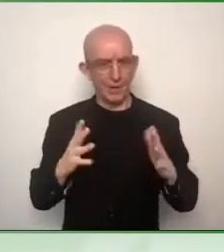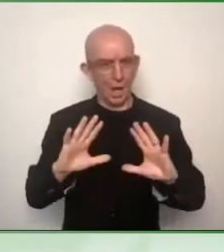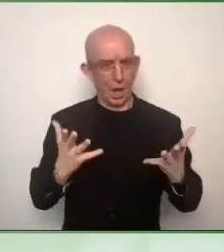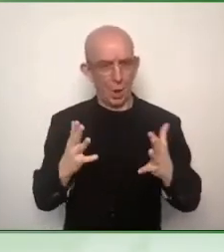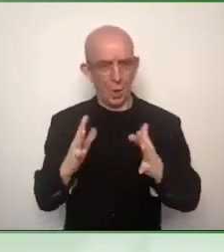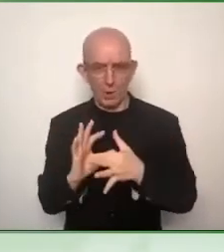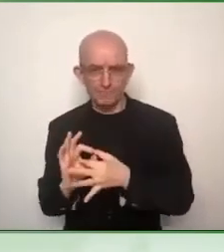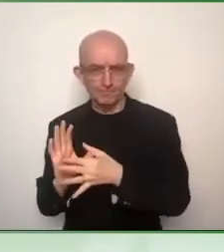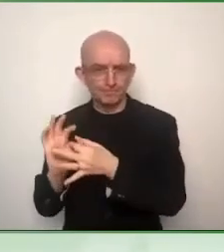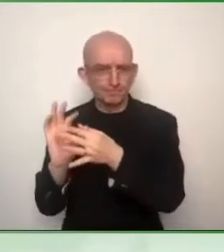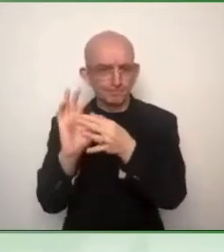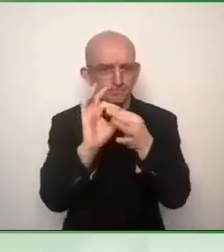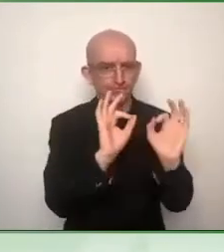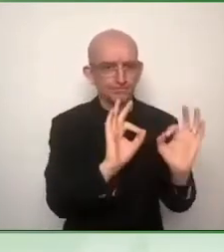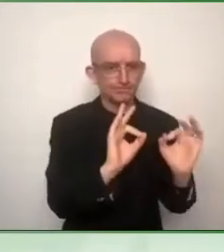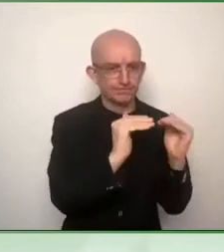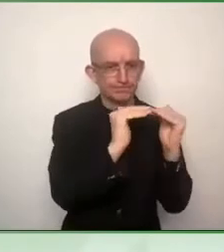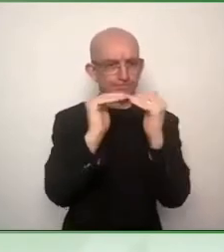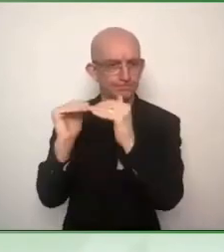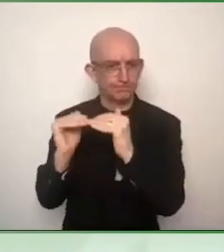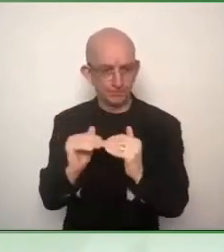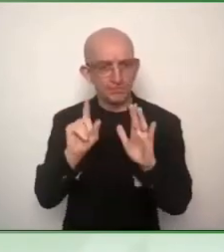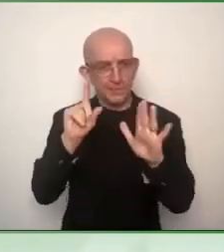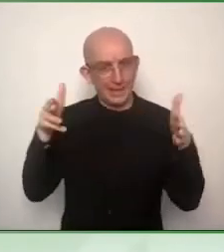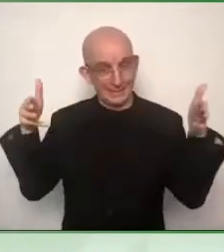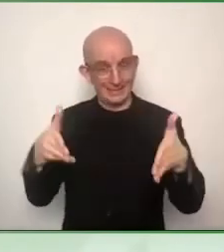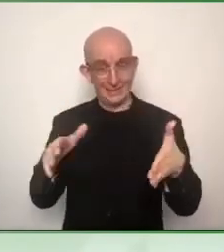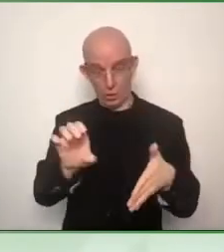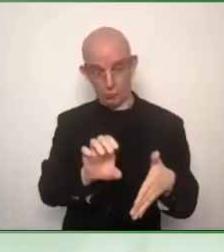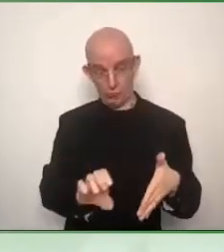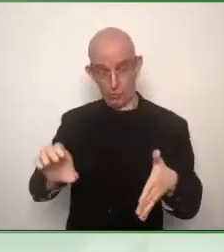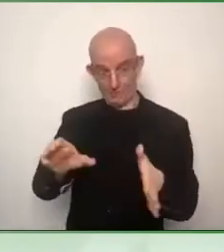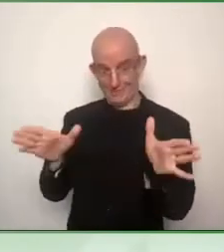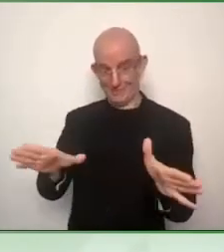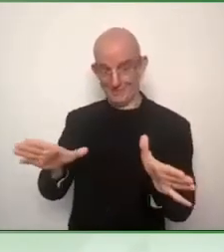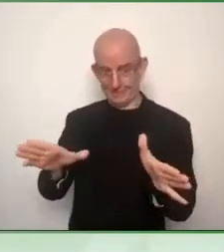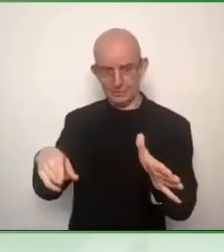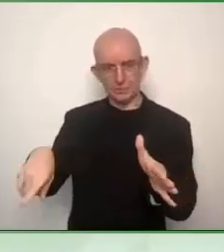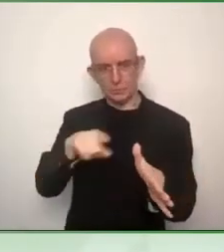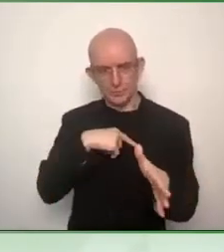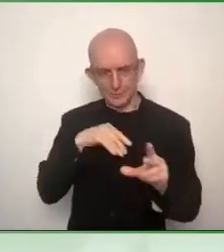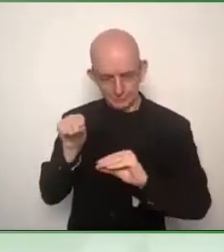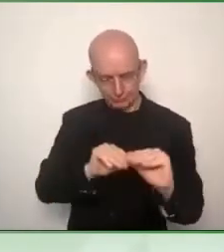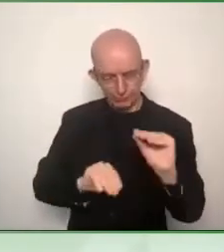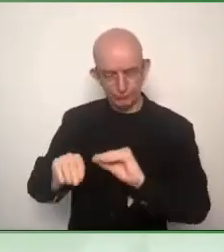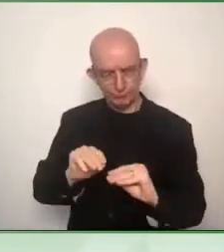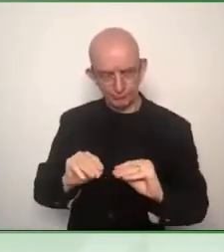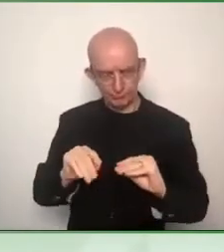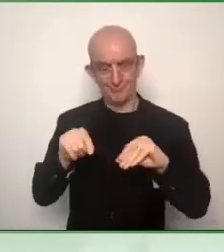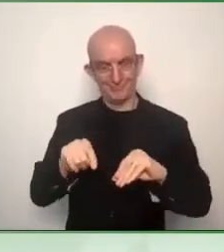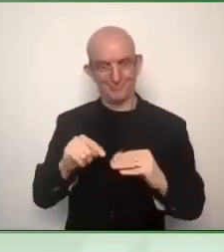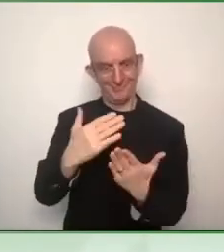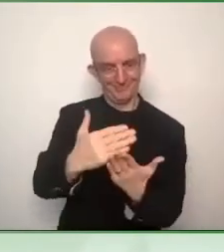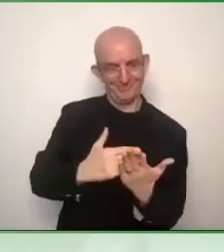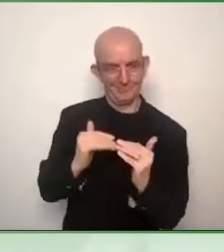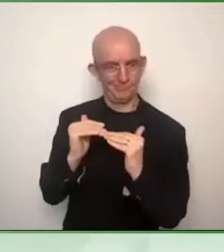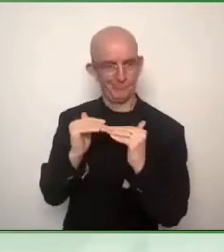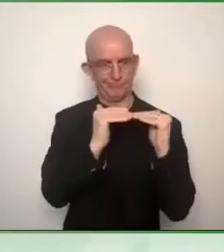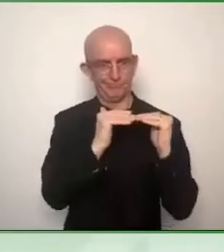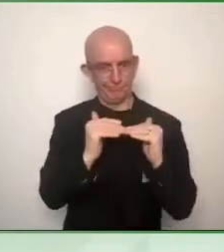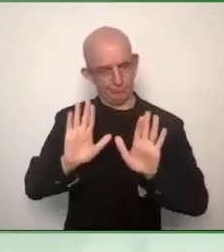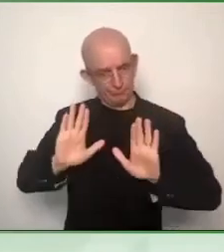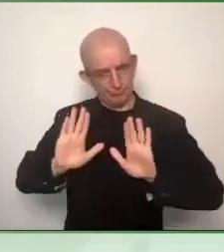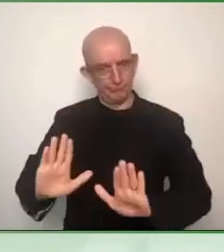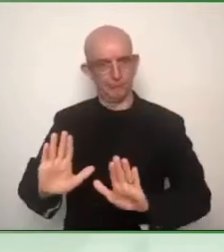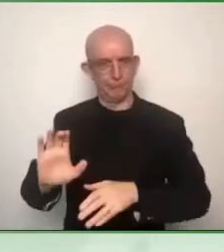conferences, this was awarded the European Commission and the US Access Board for the work here